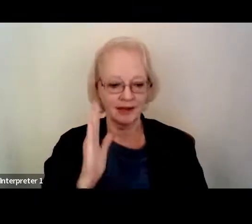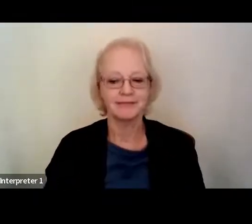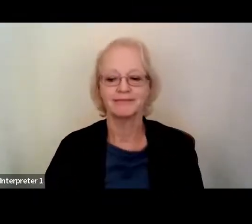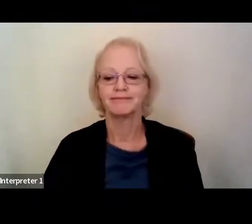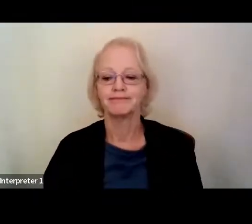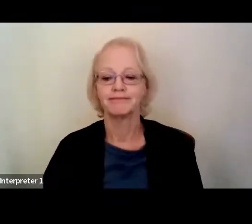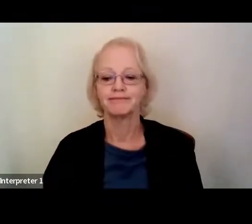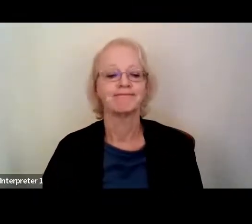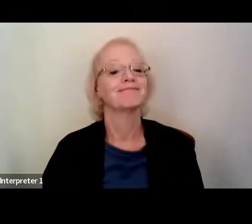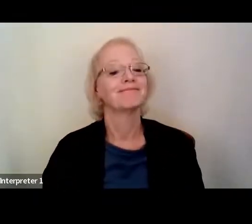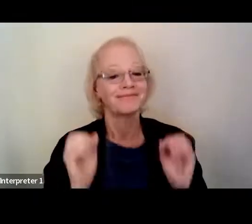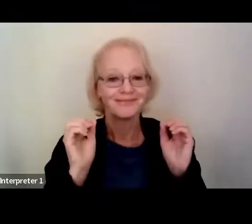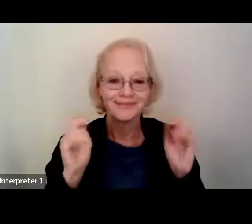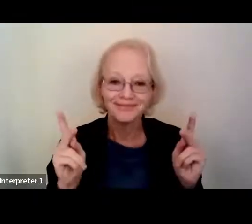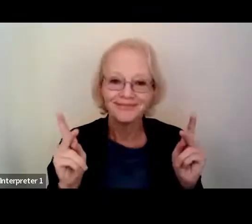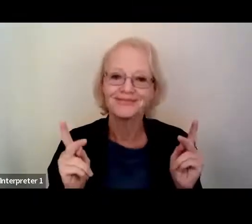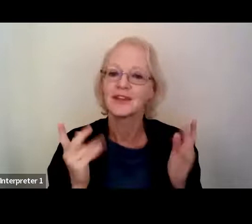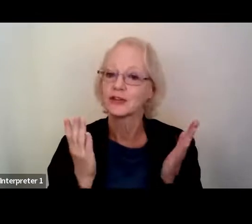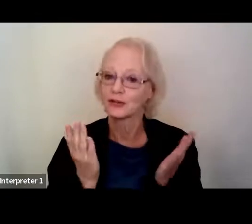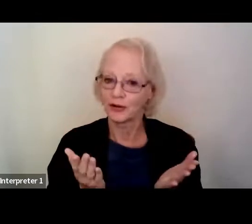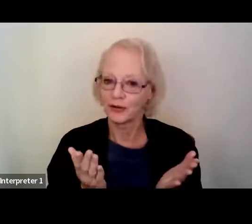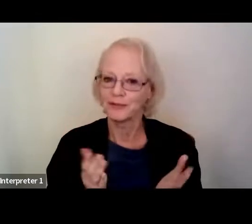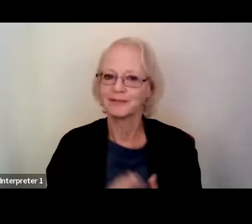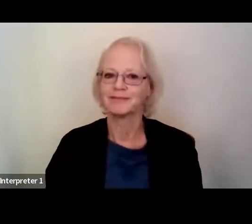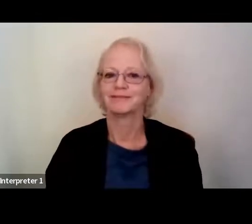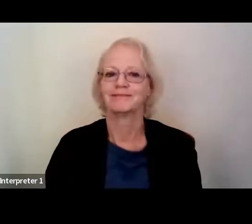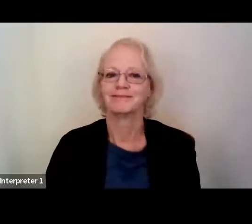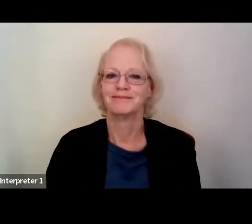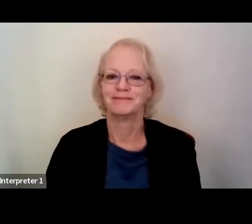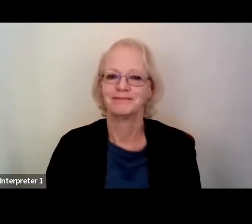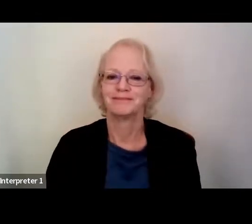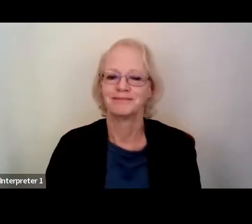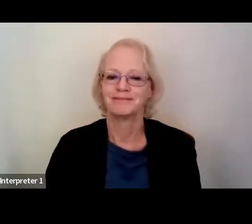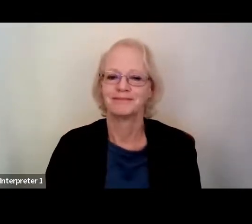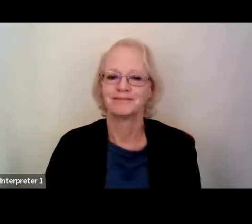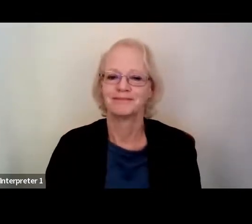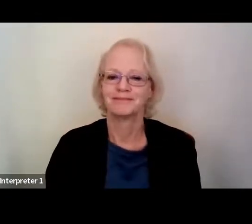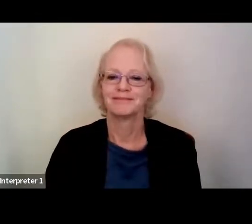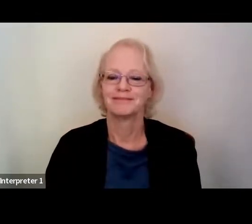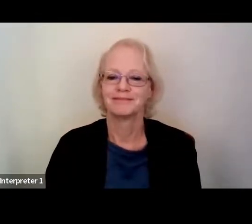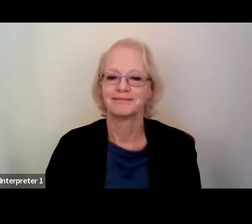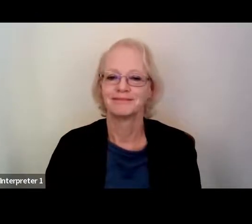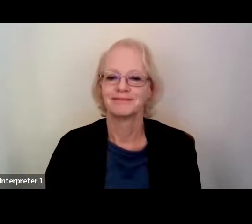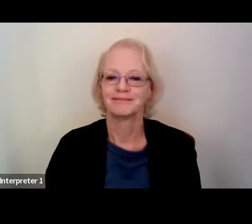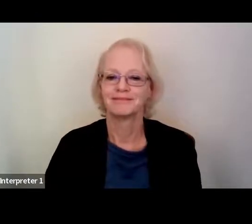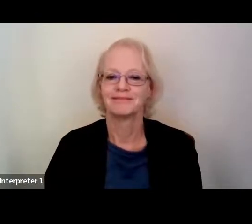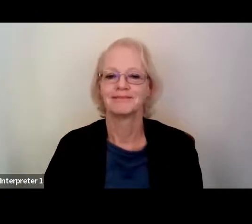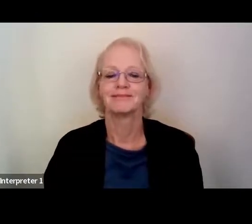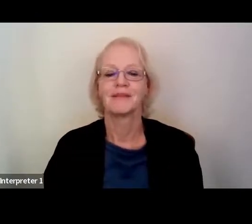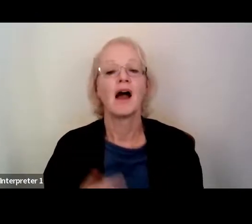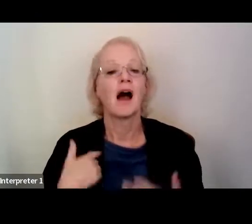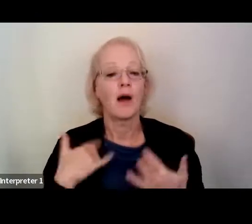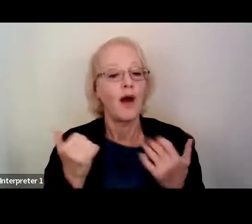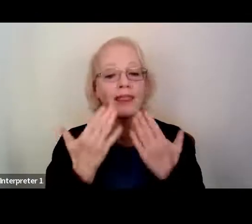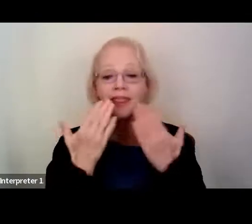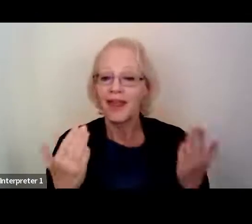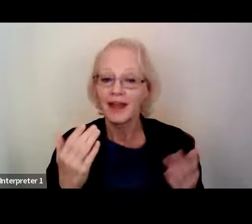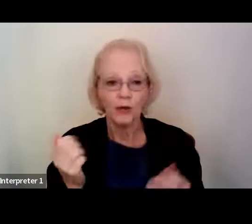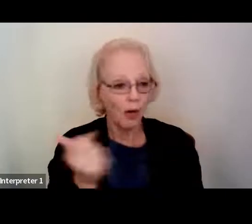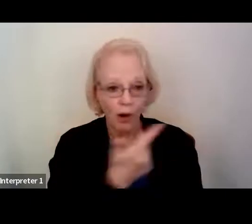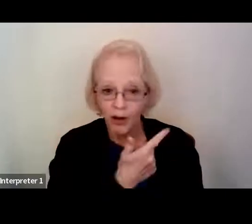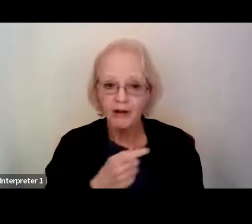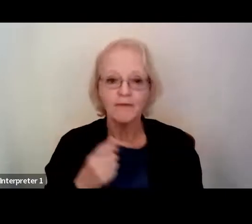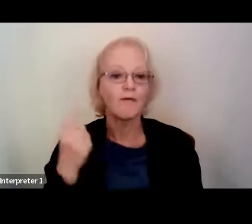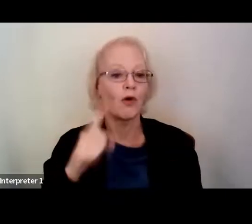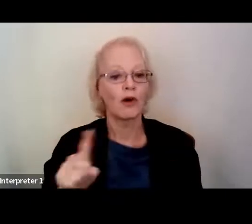So with that, I want to thank you all once again for attending,